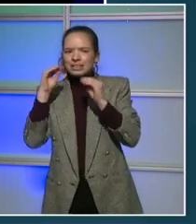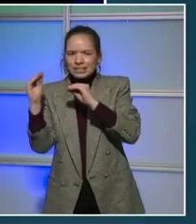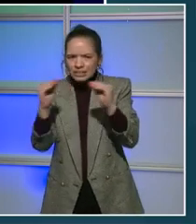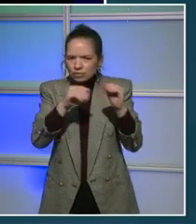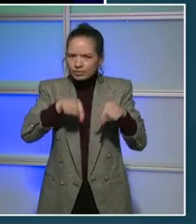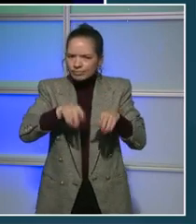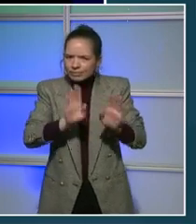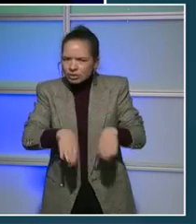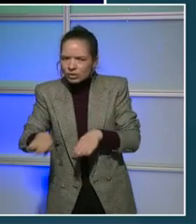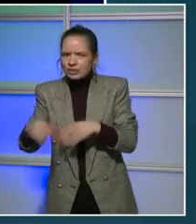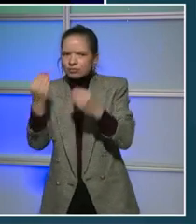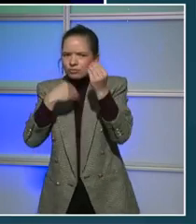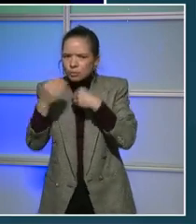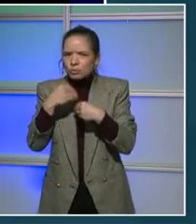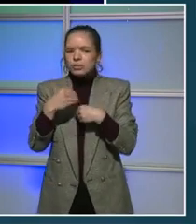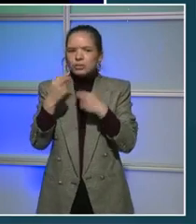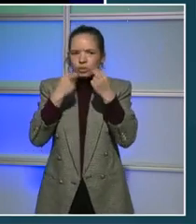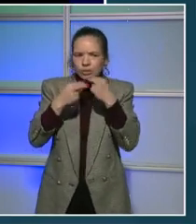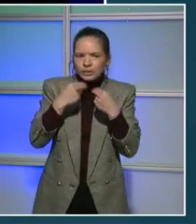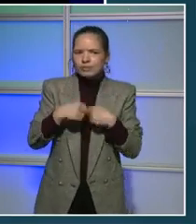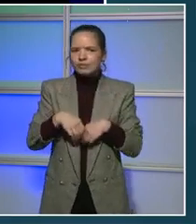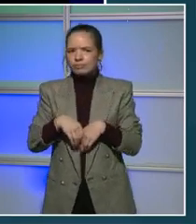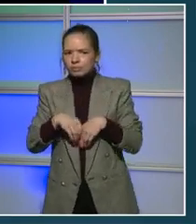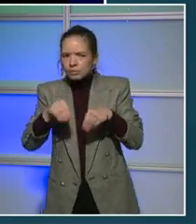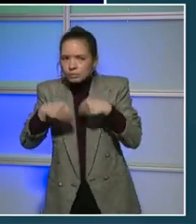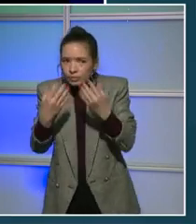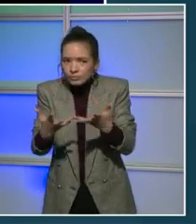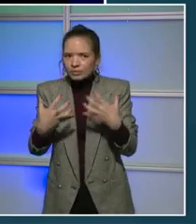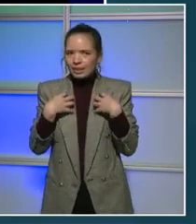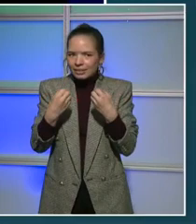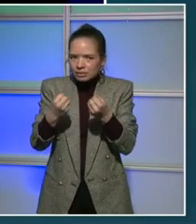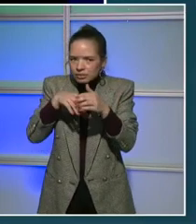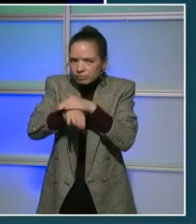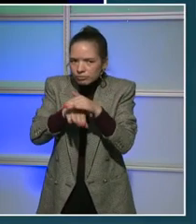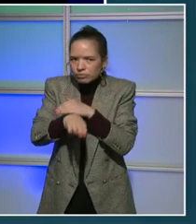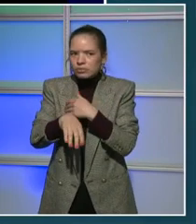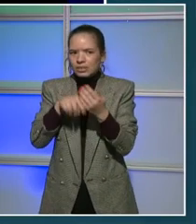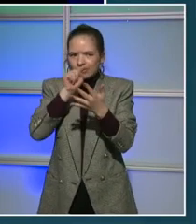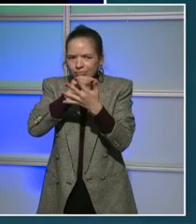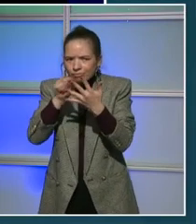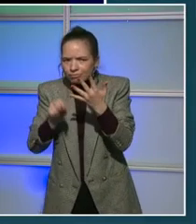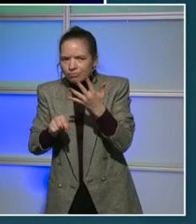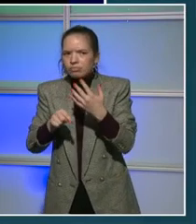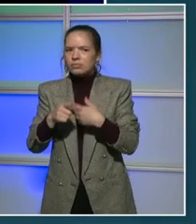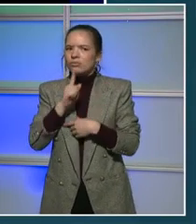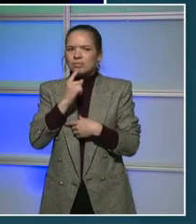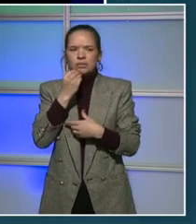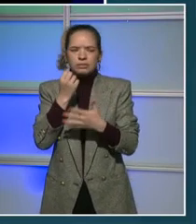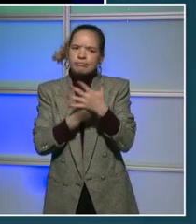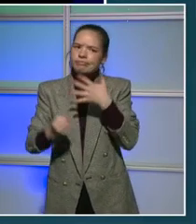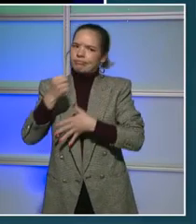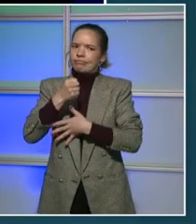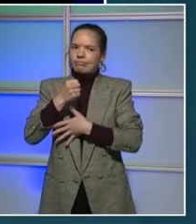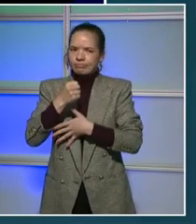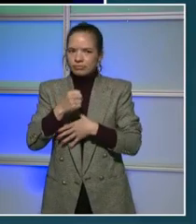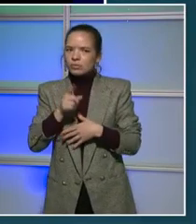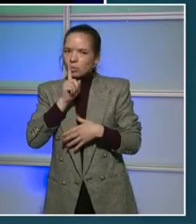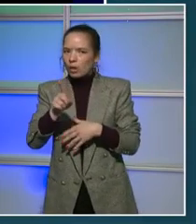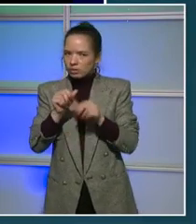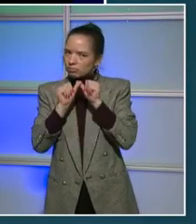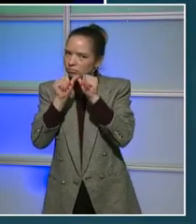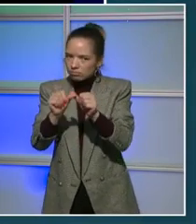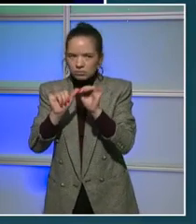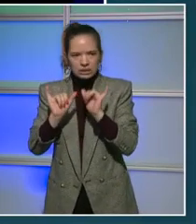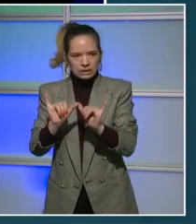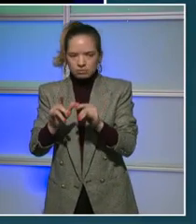and having healthy access to foods a top priority. So we're going to continue to do that. And